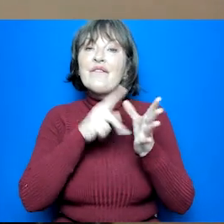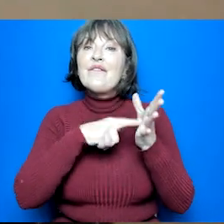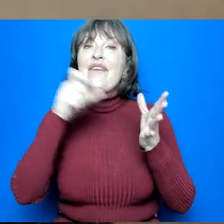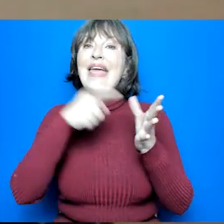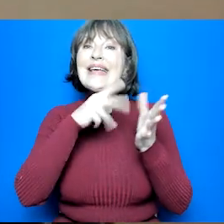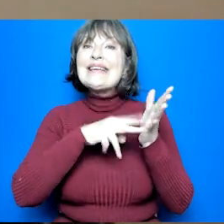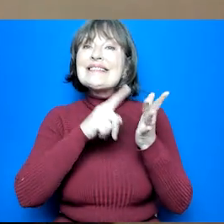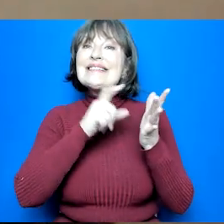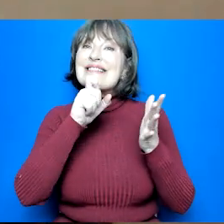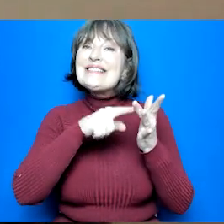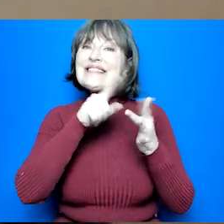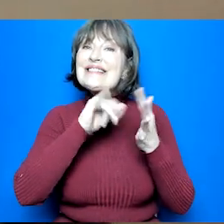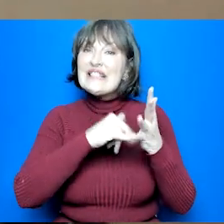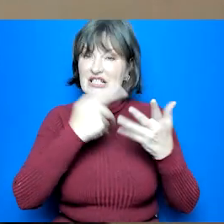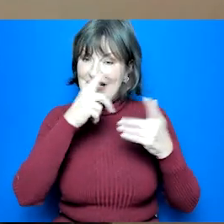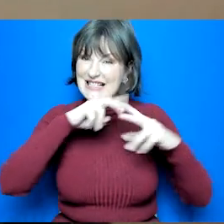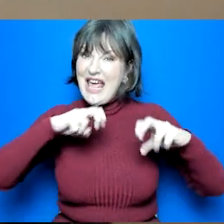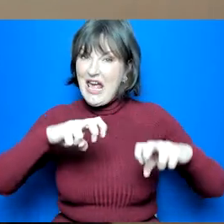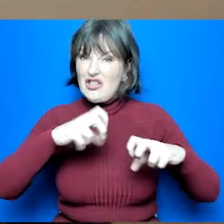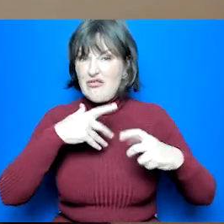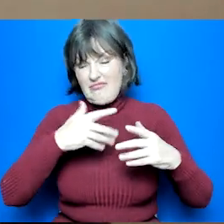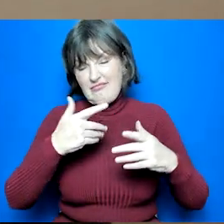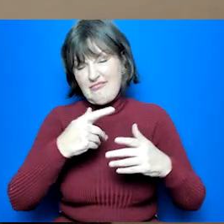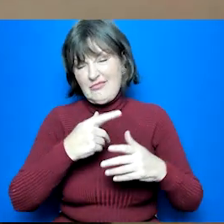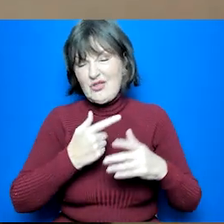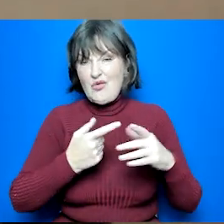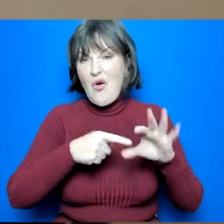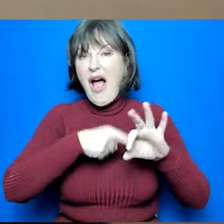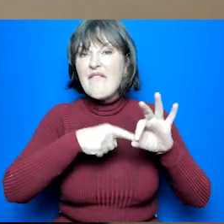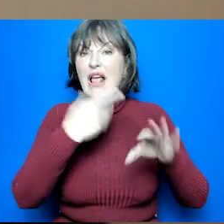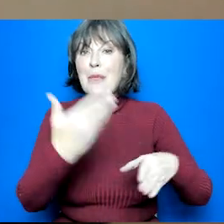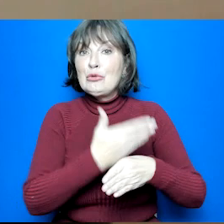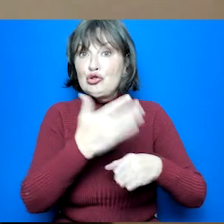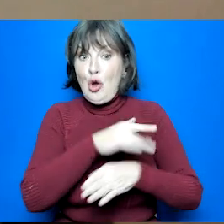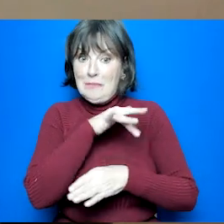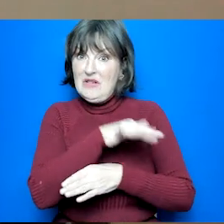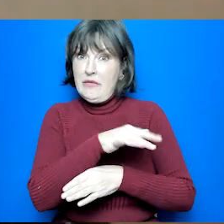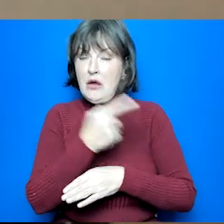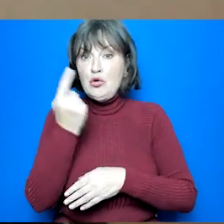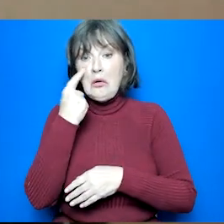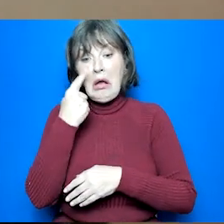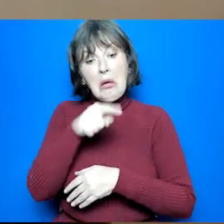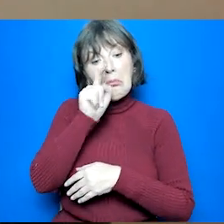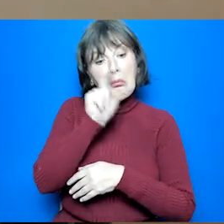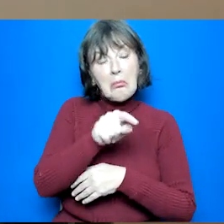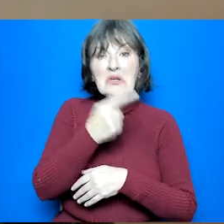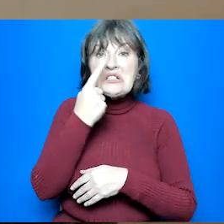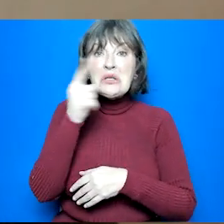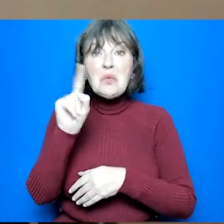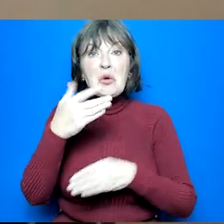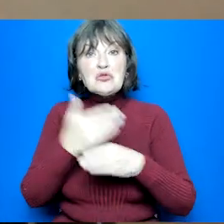these vacancies are live they change quite often so it's important to check regularly and see what's available in your area.